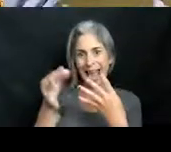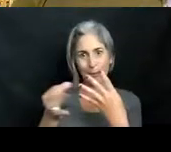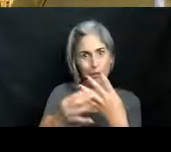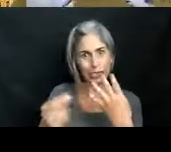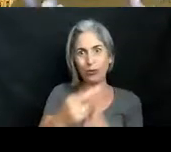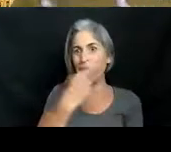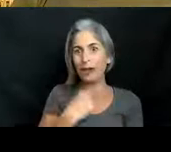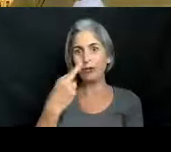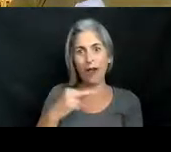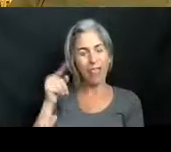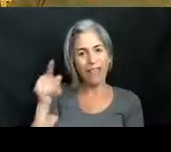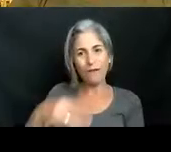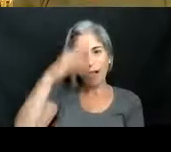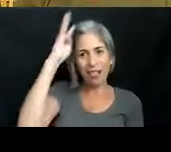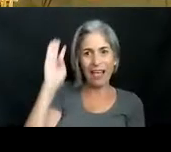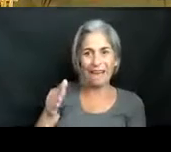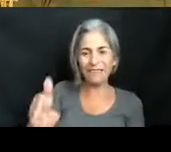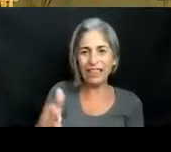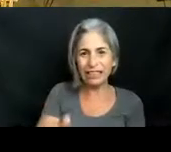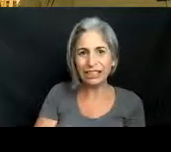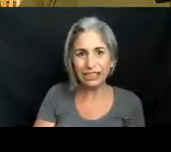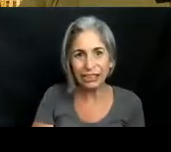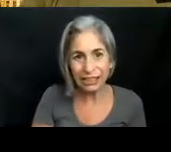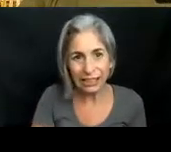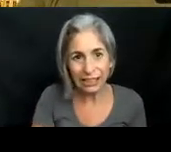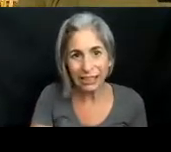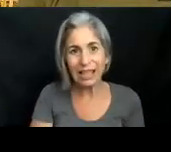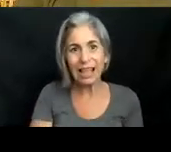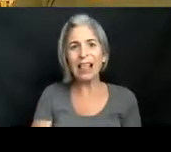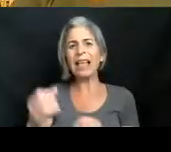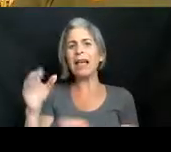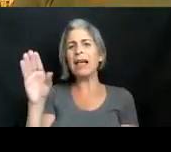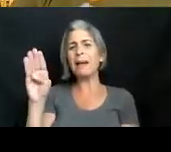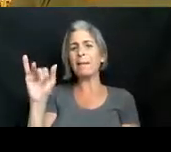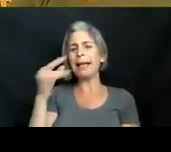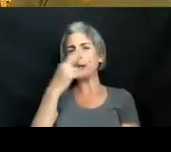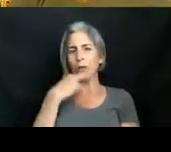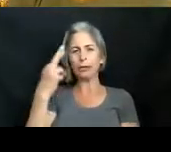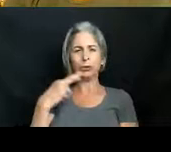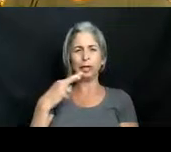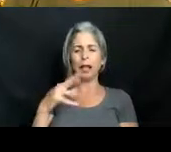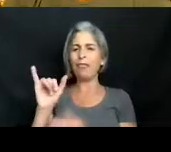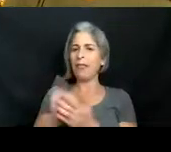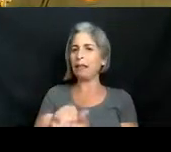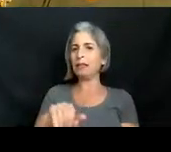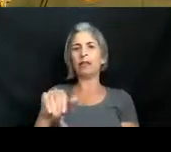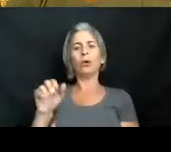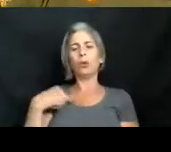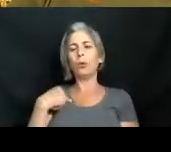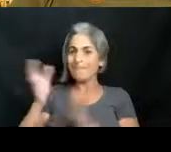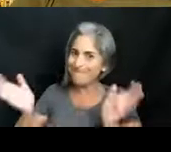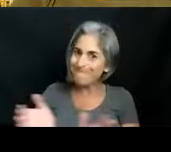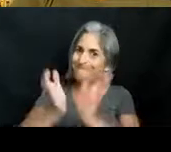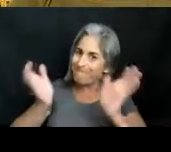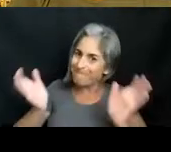it is, I'm assuming, a lionfish-based restaurant. They have lots of lionfish dishes, and that is absolutely something we have been pushing and pushing